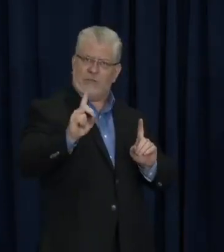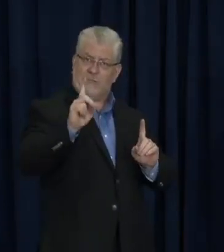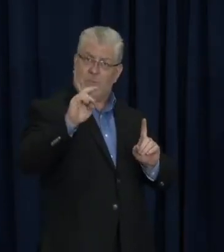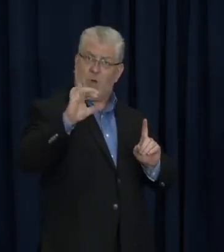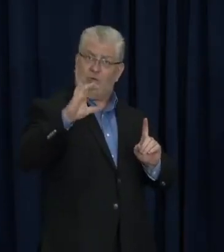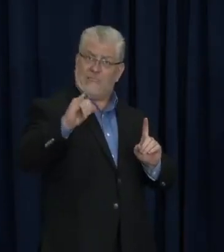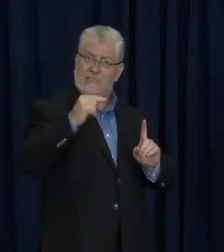this franchise.